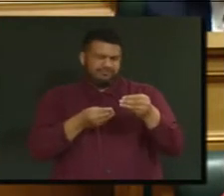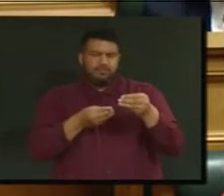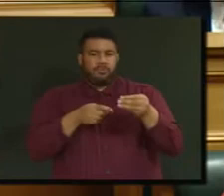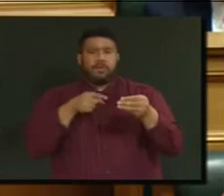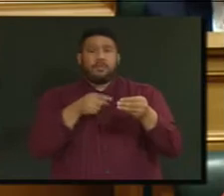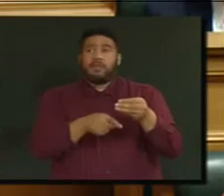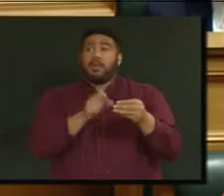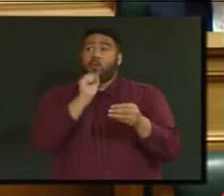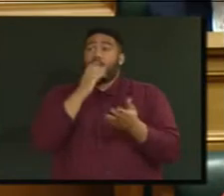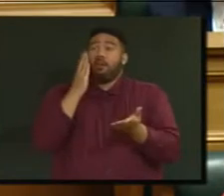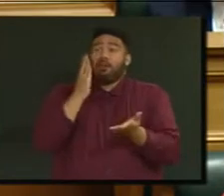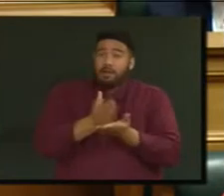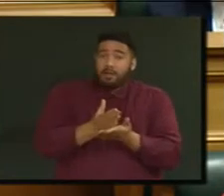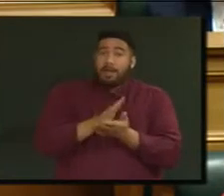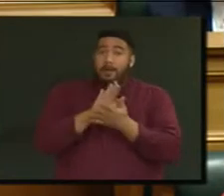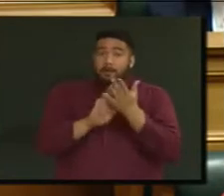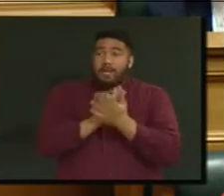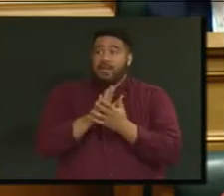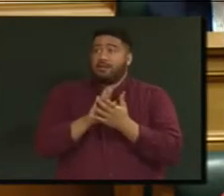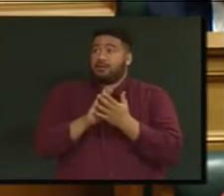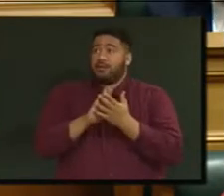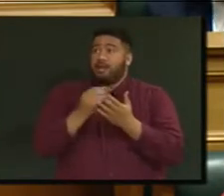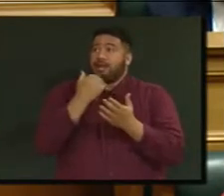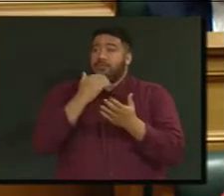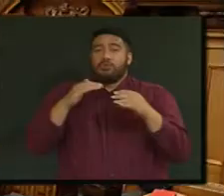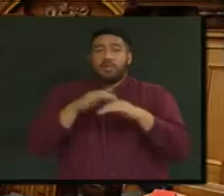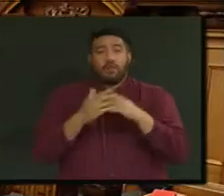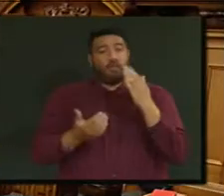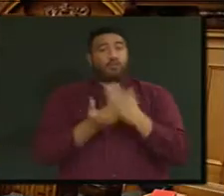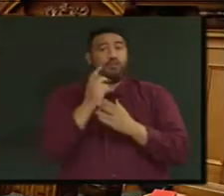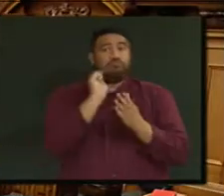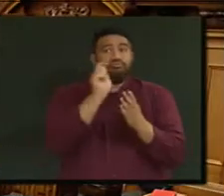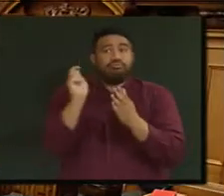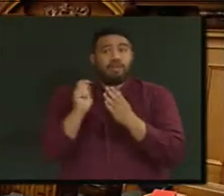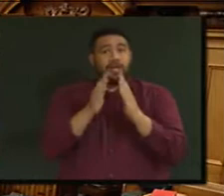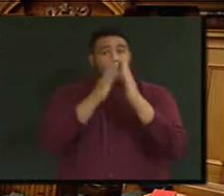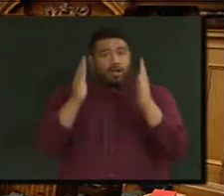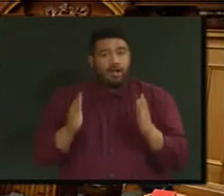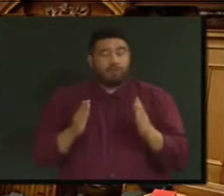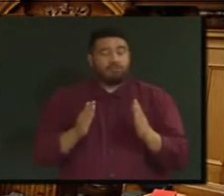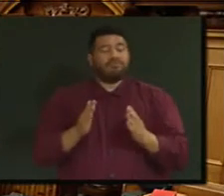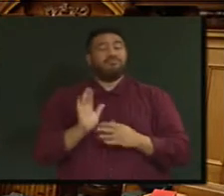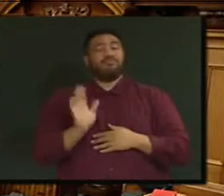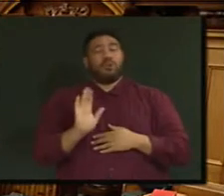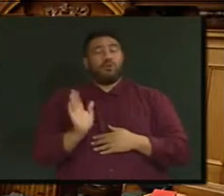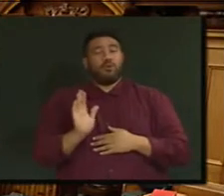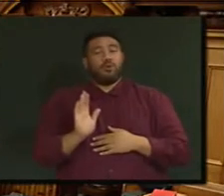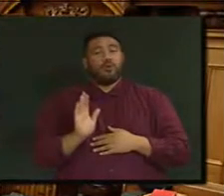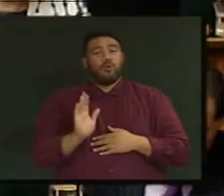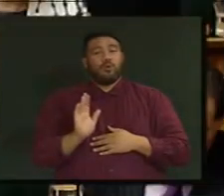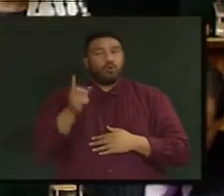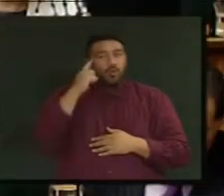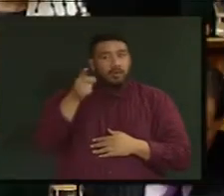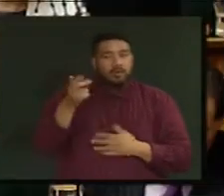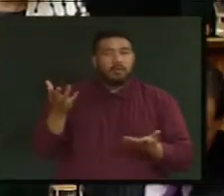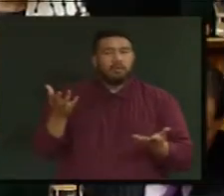result in additional housing. Oh, no. The order, the Honourable Stephen Joyce. Mr Speaker, I